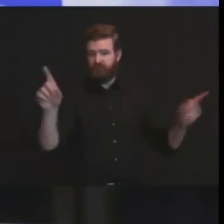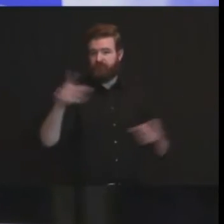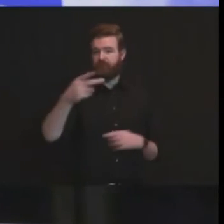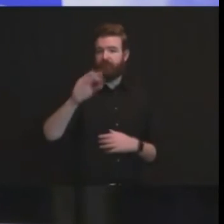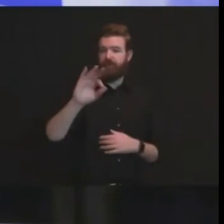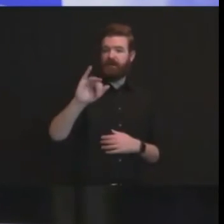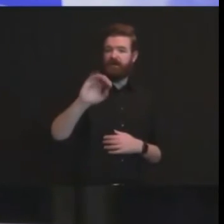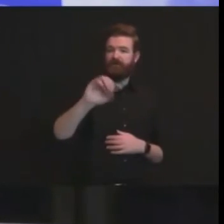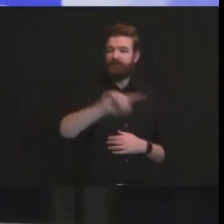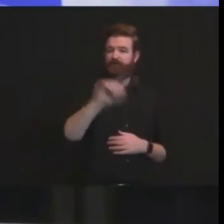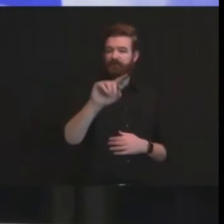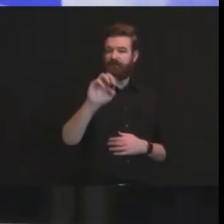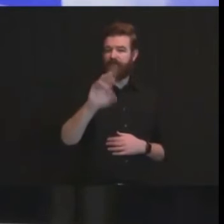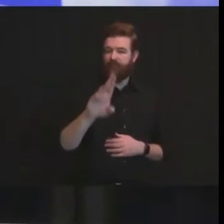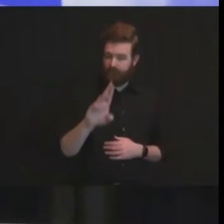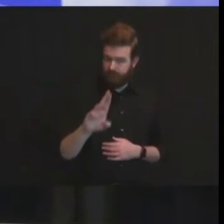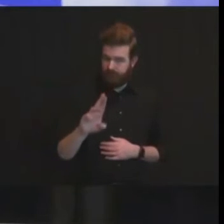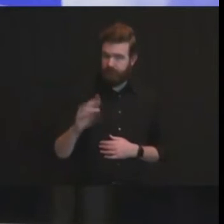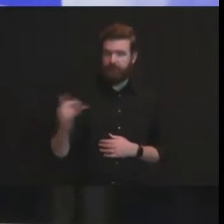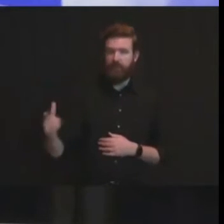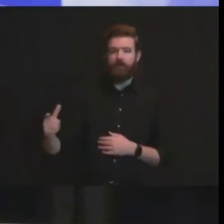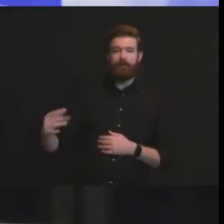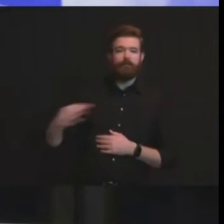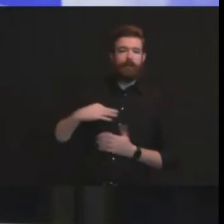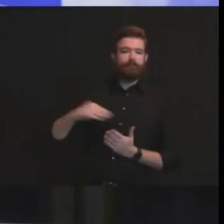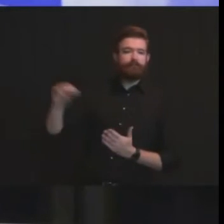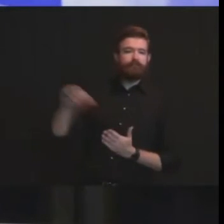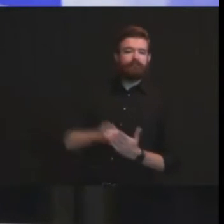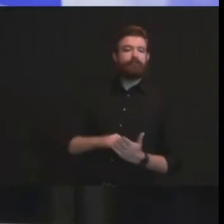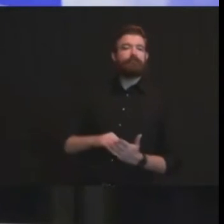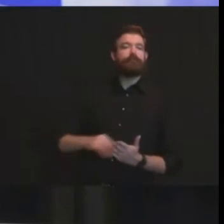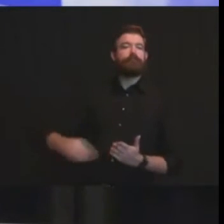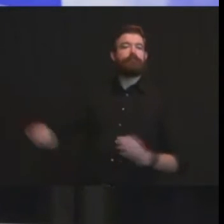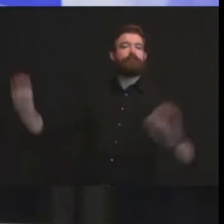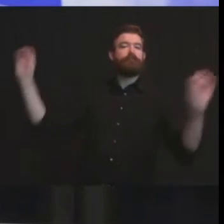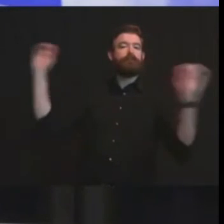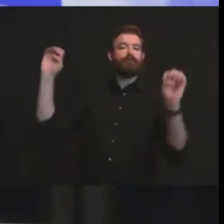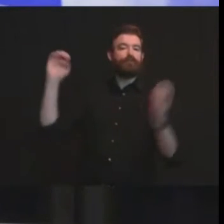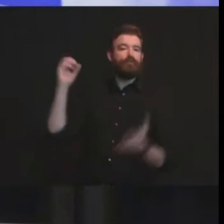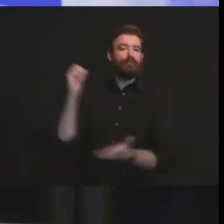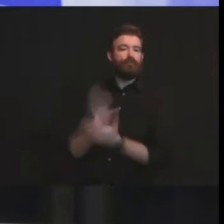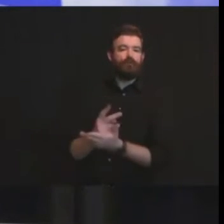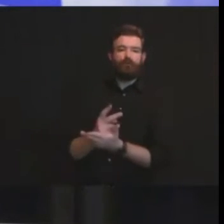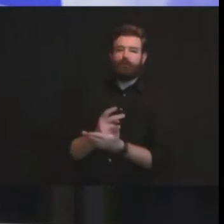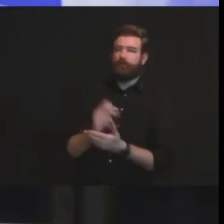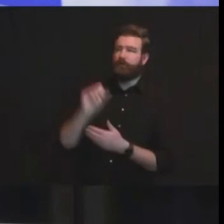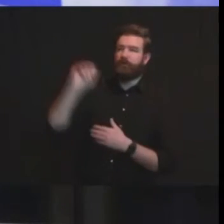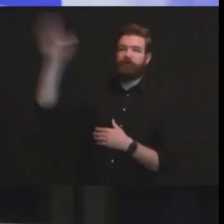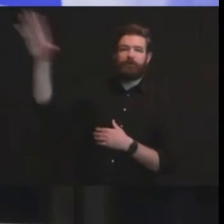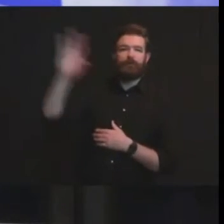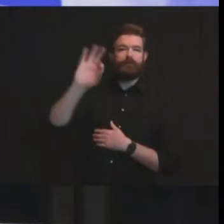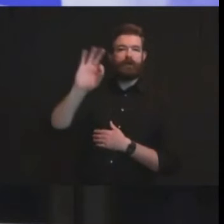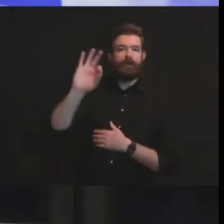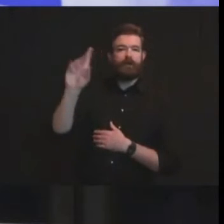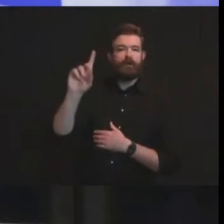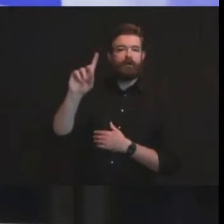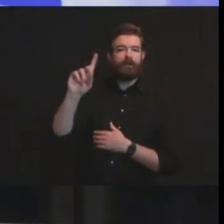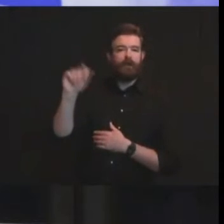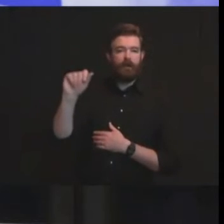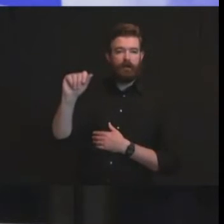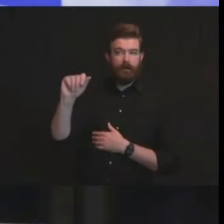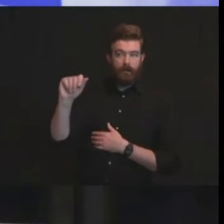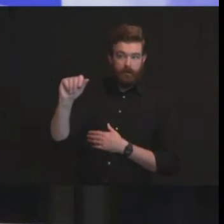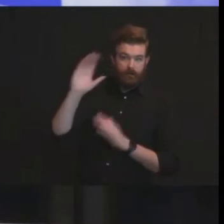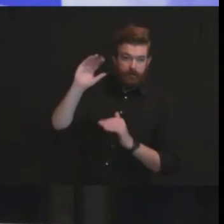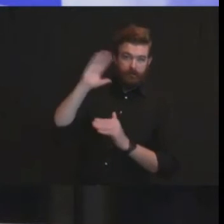today for the emergency use authorization eua from the u.s food and drug administration for their covet 19